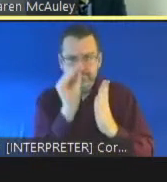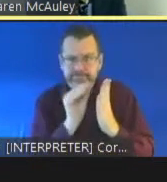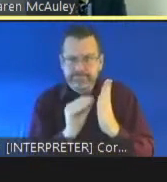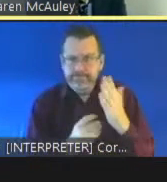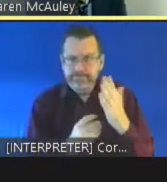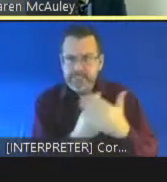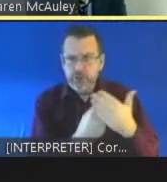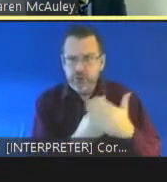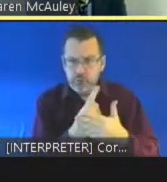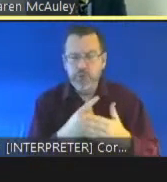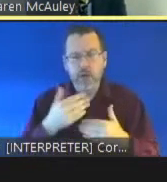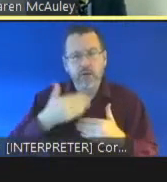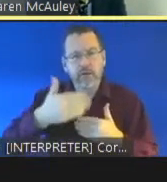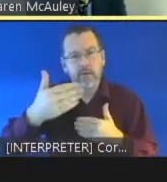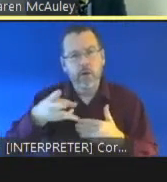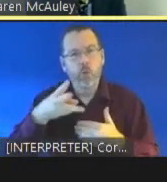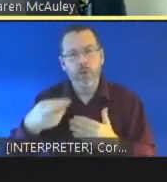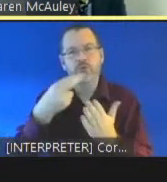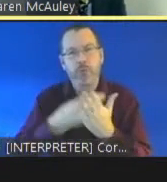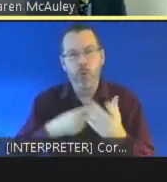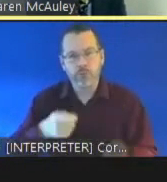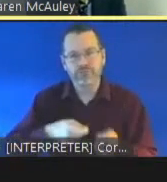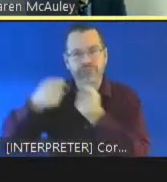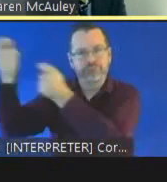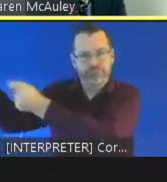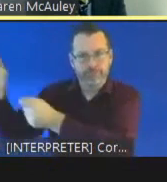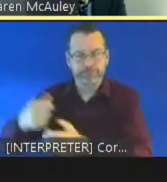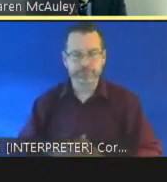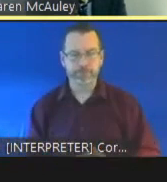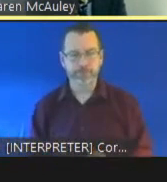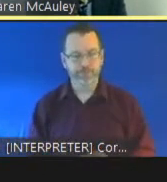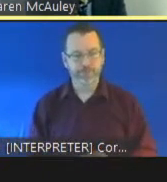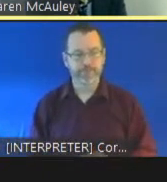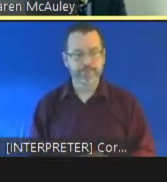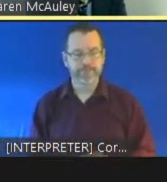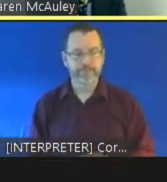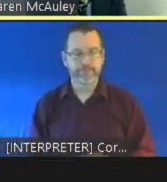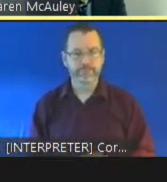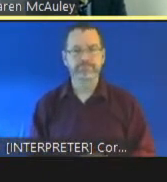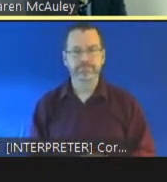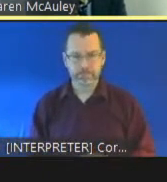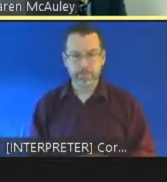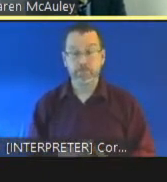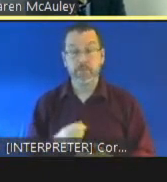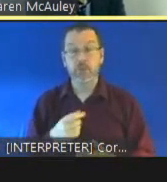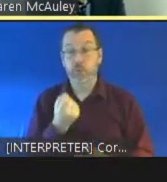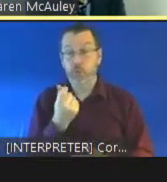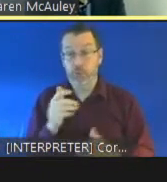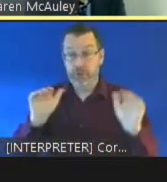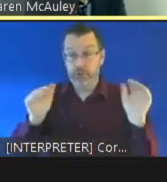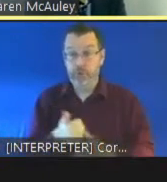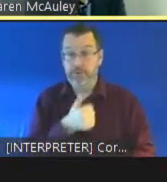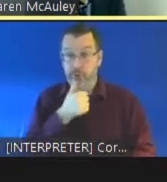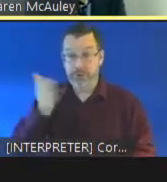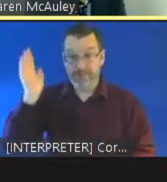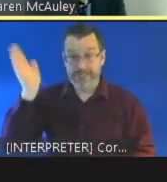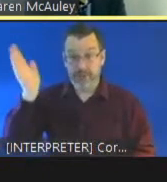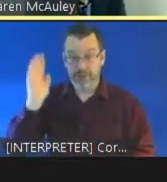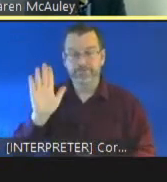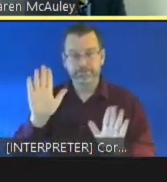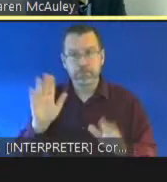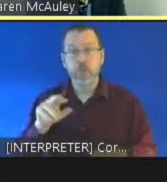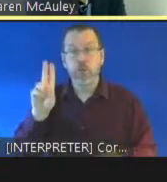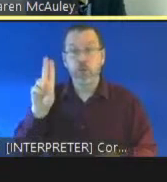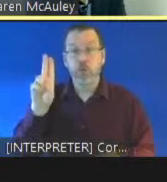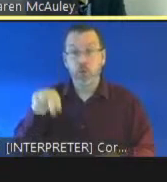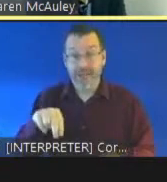for Ireland during its recent session earlier this month. Before introducing our first speaker and allowing that the UN Human Rights standards